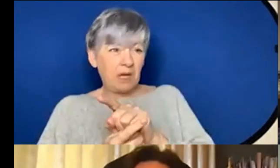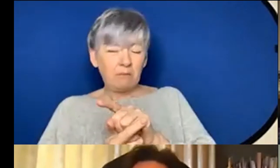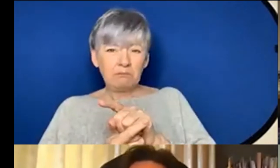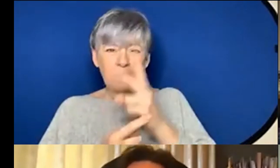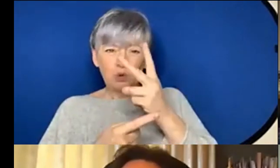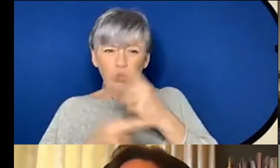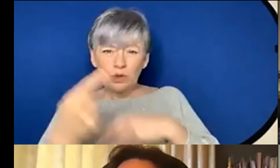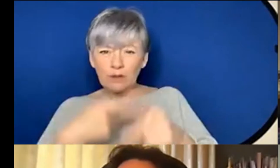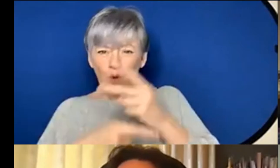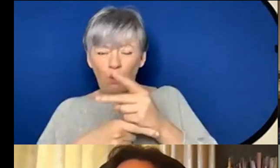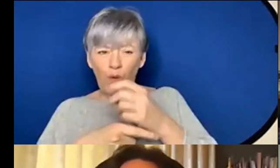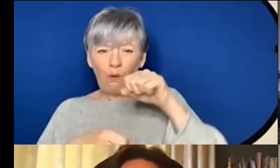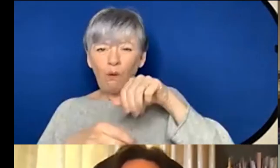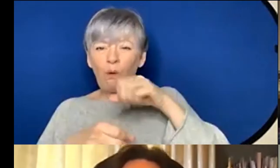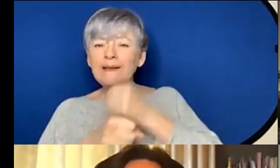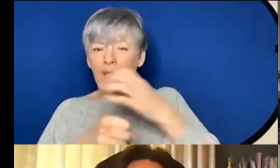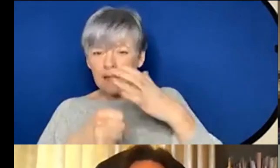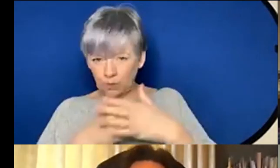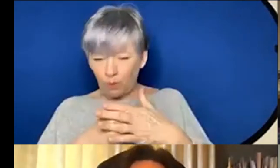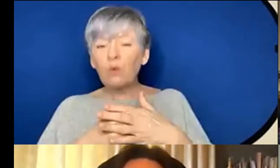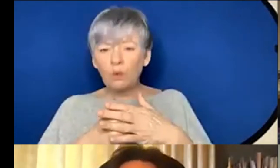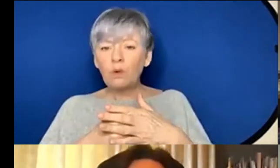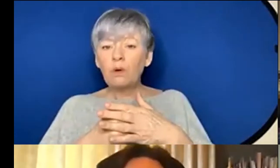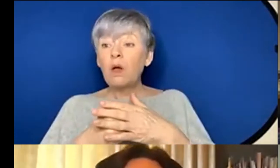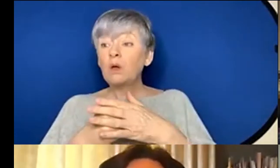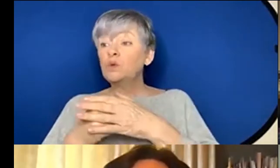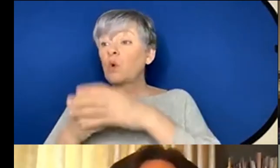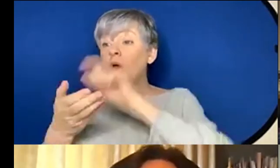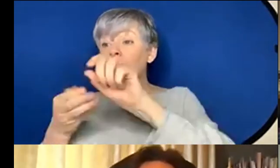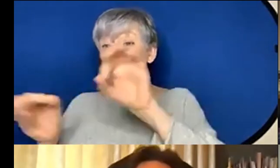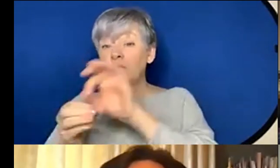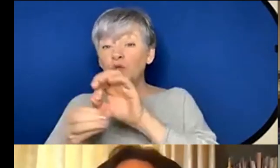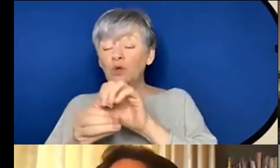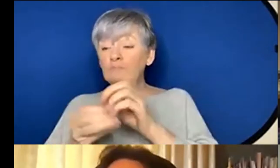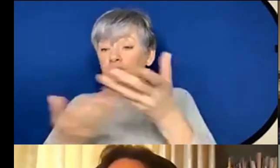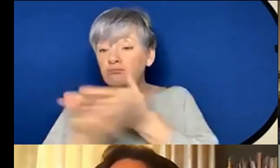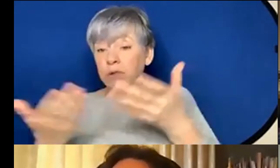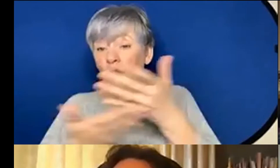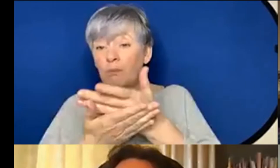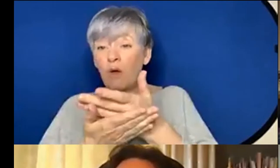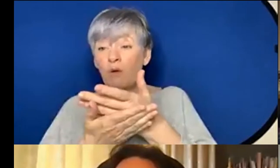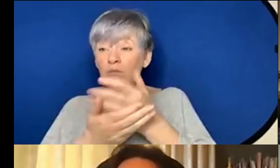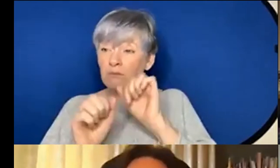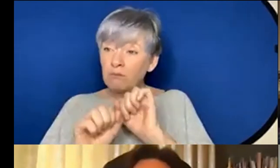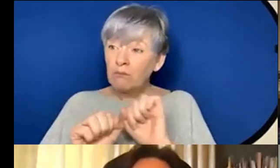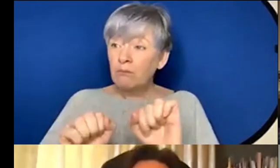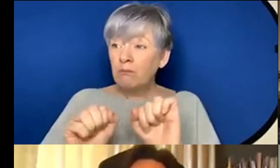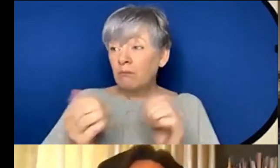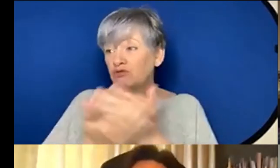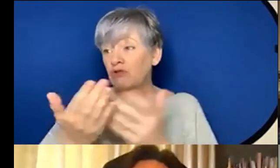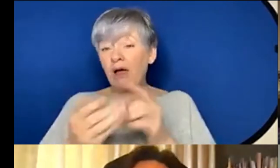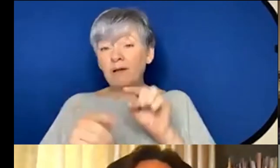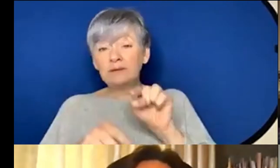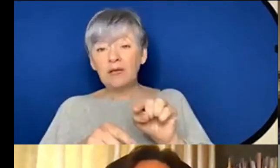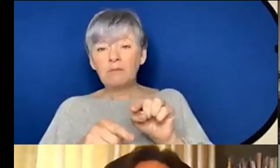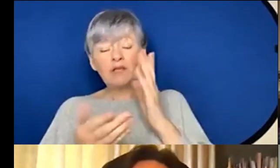now in Glasgow um where composers could talk about their experiences and have a chat um and it does feel to me that that's